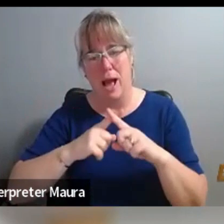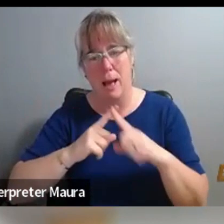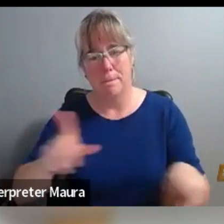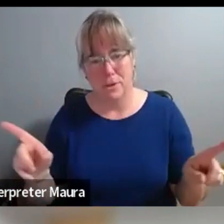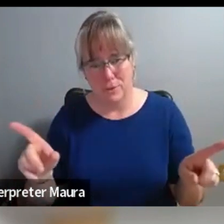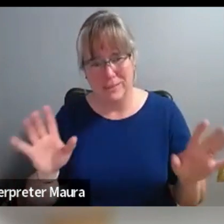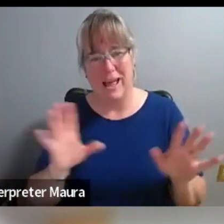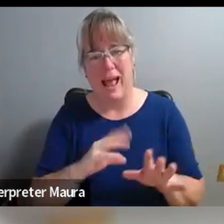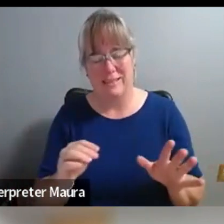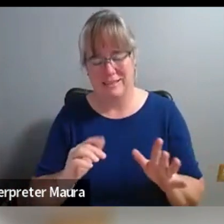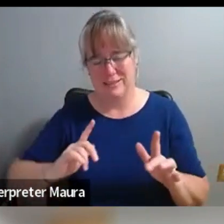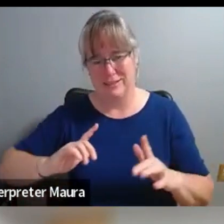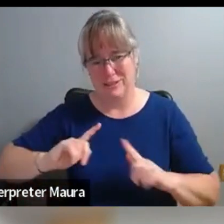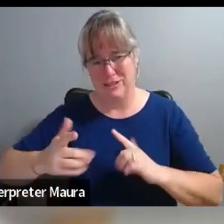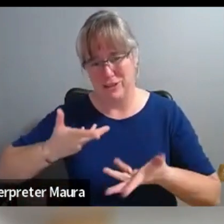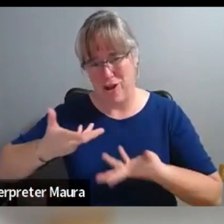talk to us.